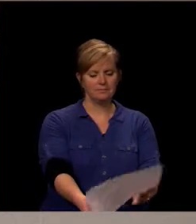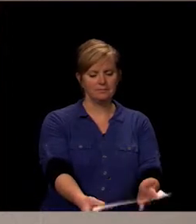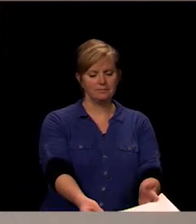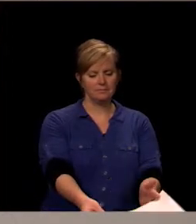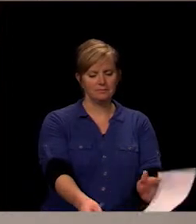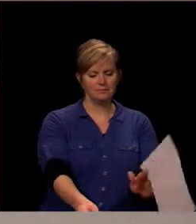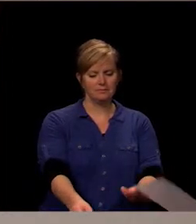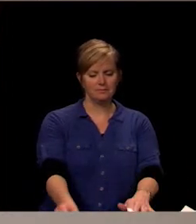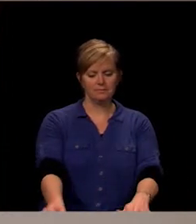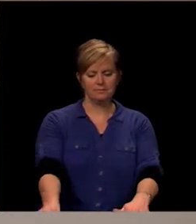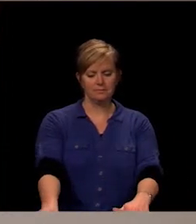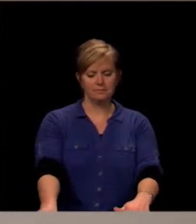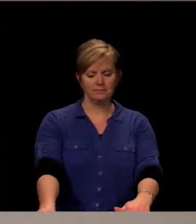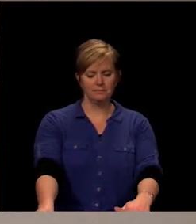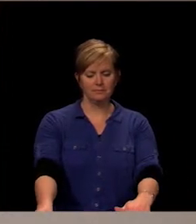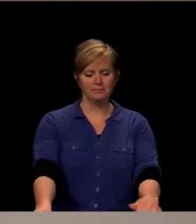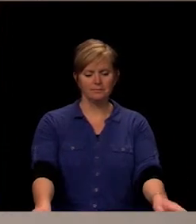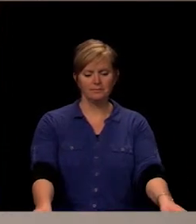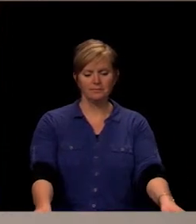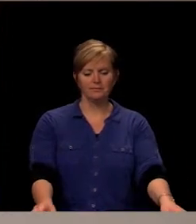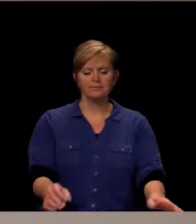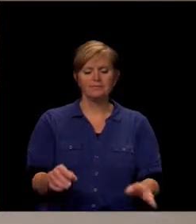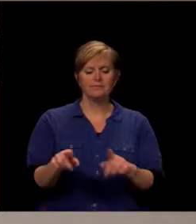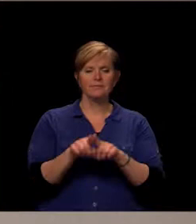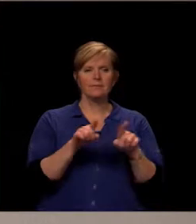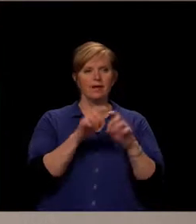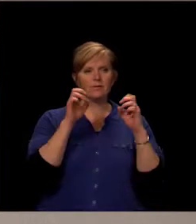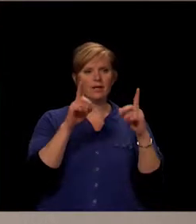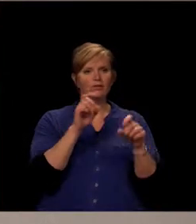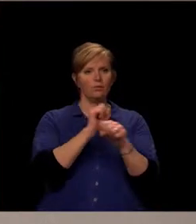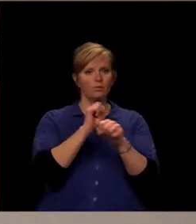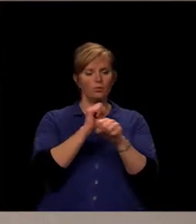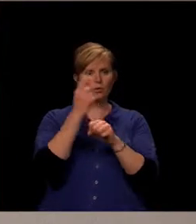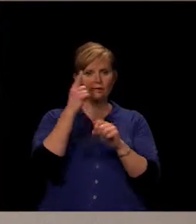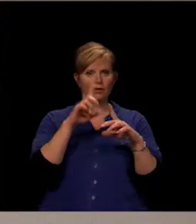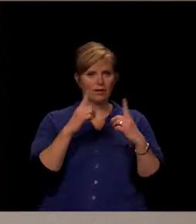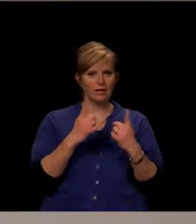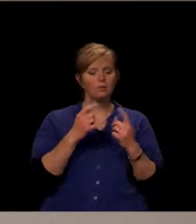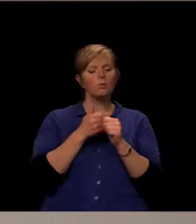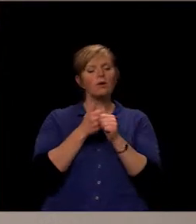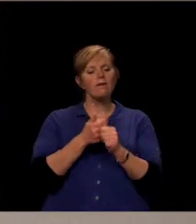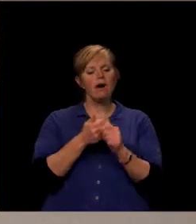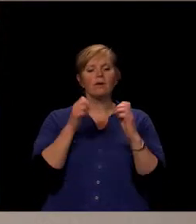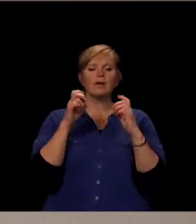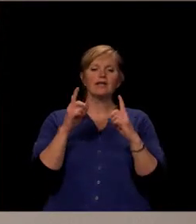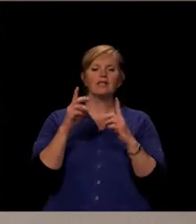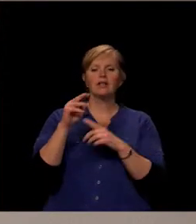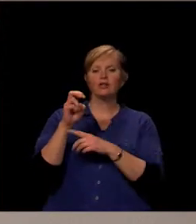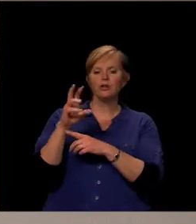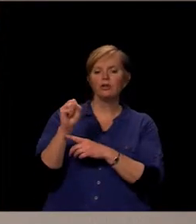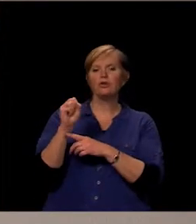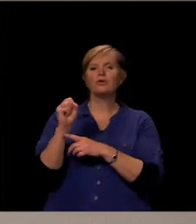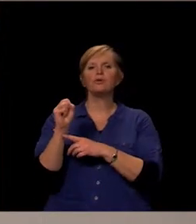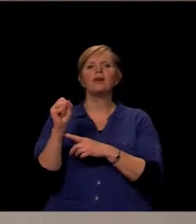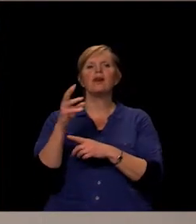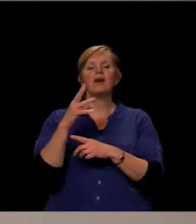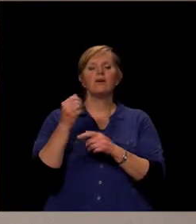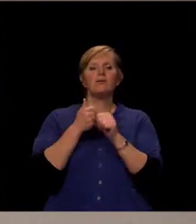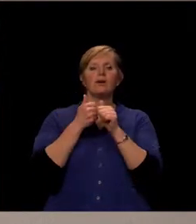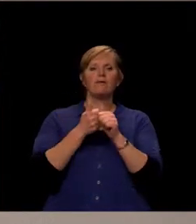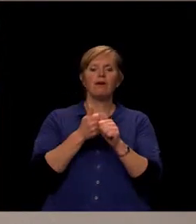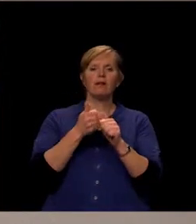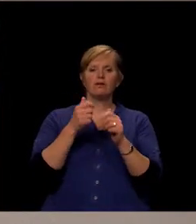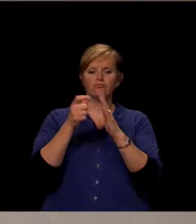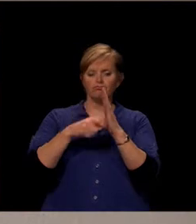As educators working for the district, we follow the education news. We keep up with legislative challenges. We read articles and books.